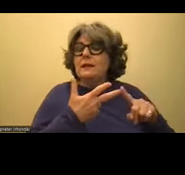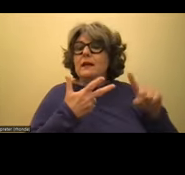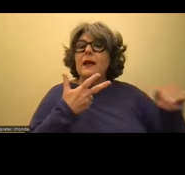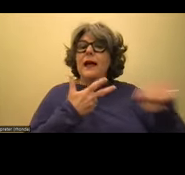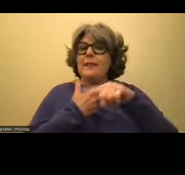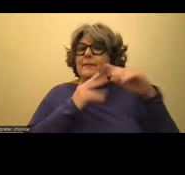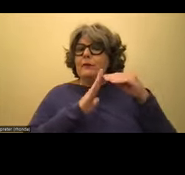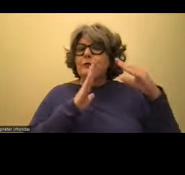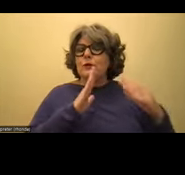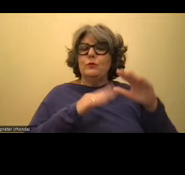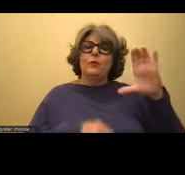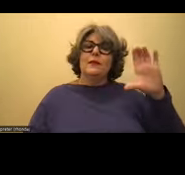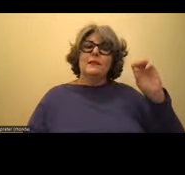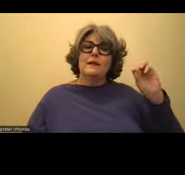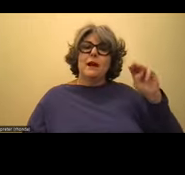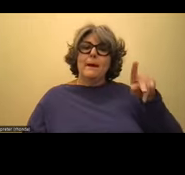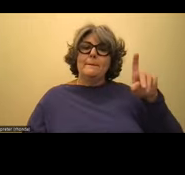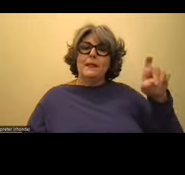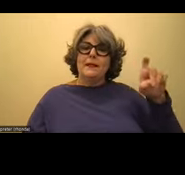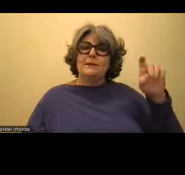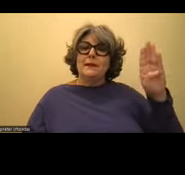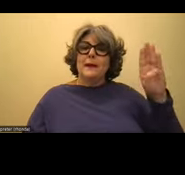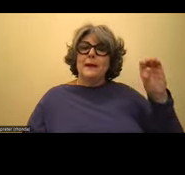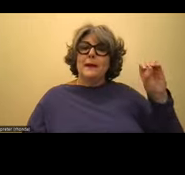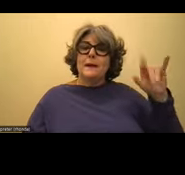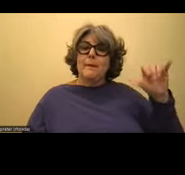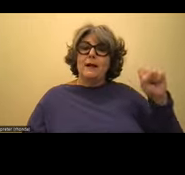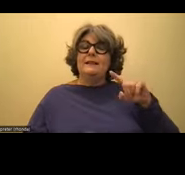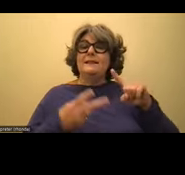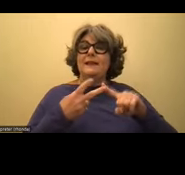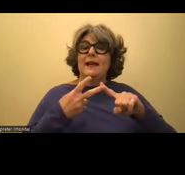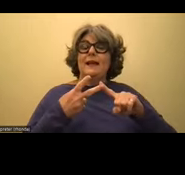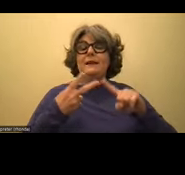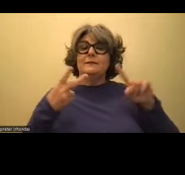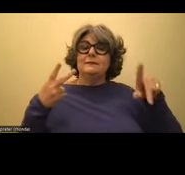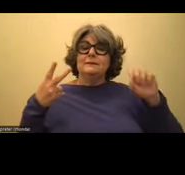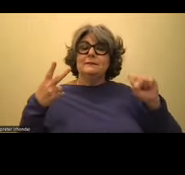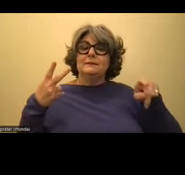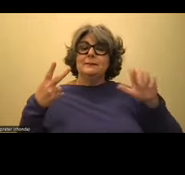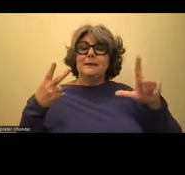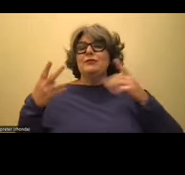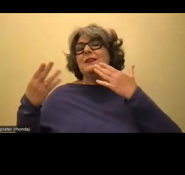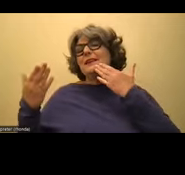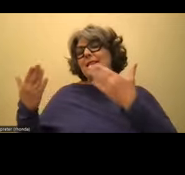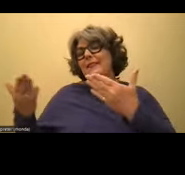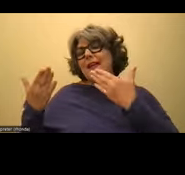with complex bodies and complex speech. Great. Jackie, thank you again.